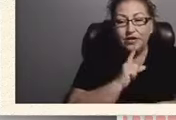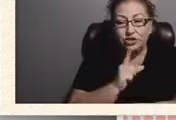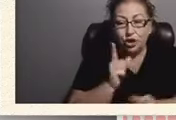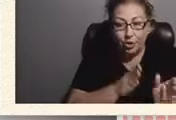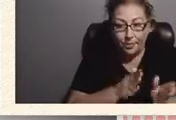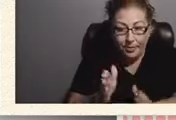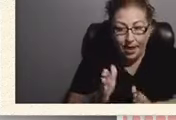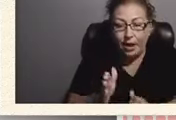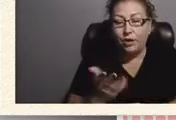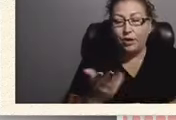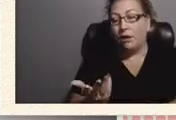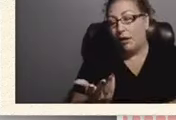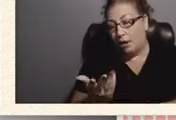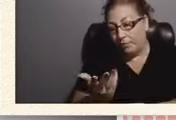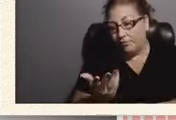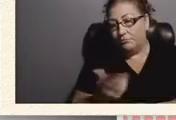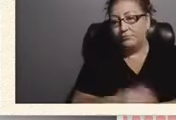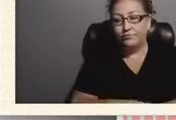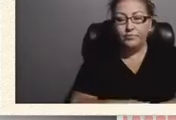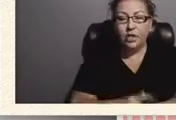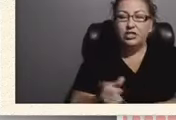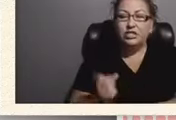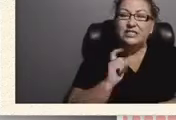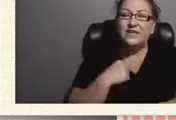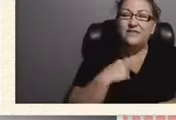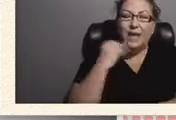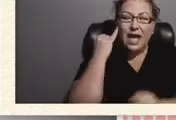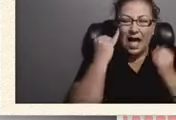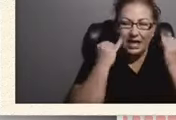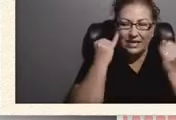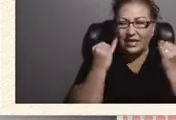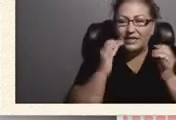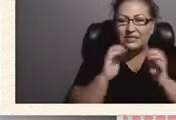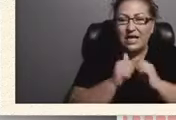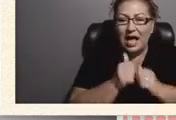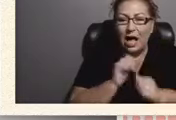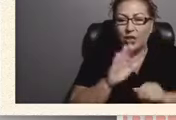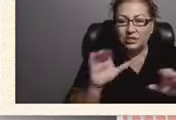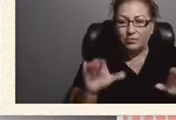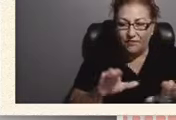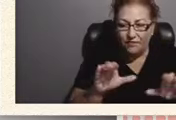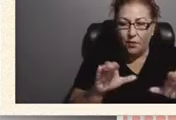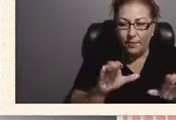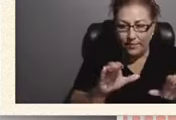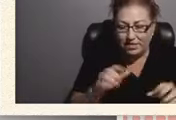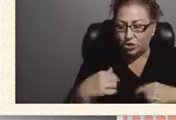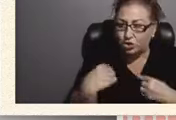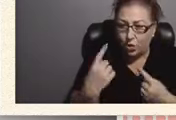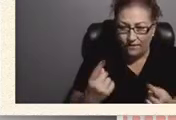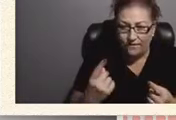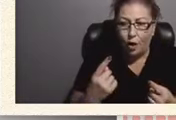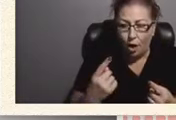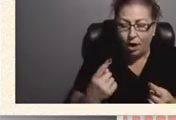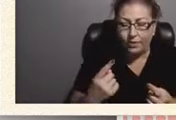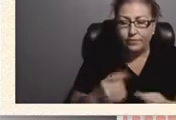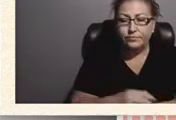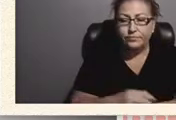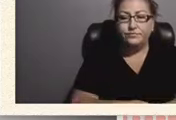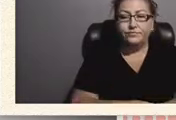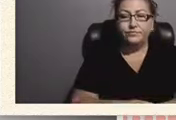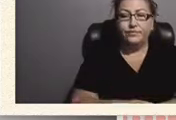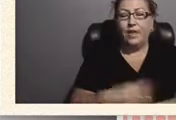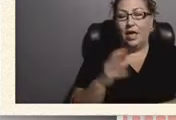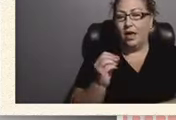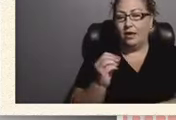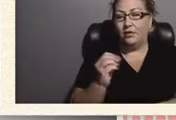just give me ideas on how his performance so far is and where he's